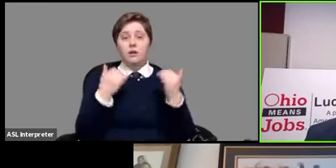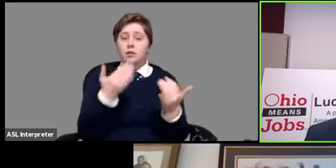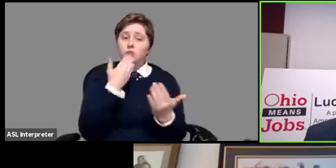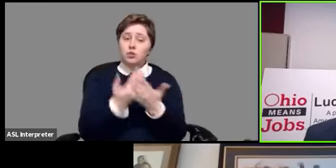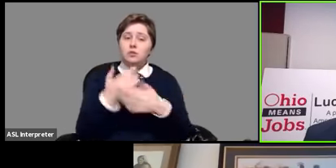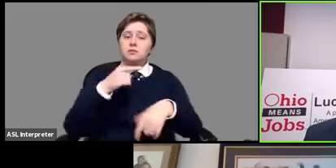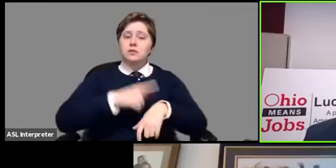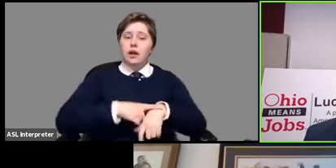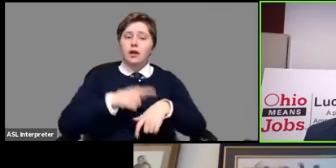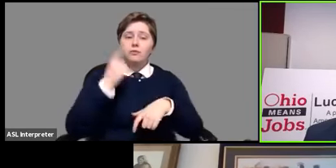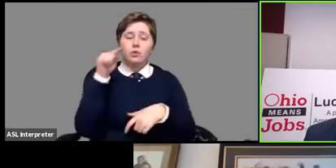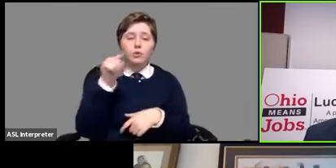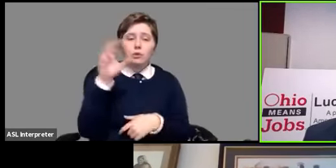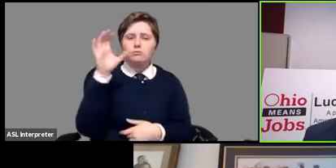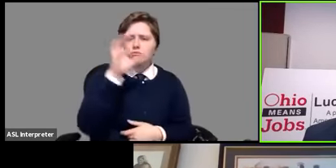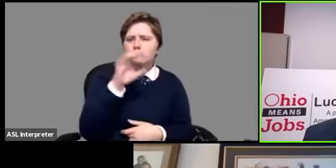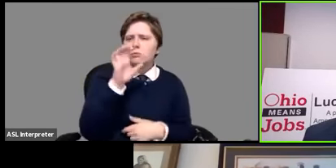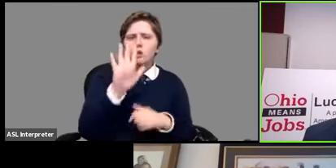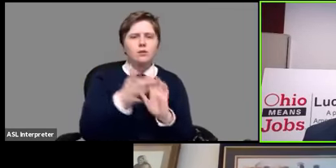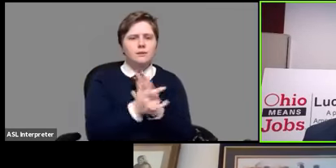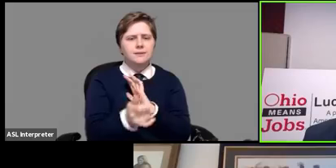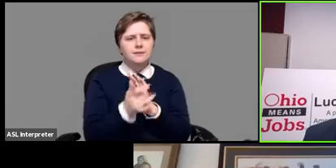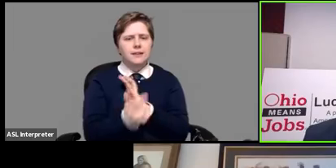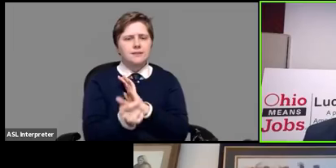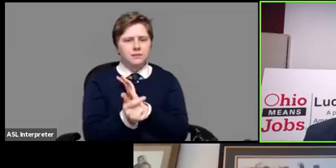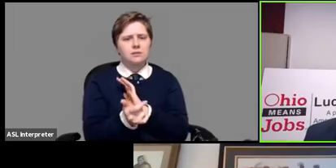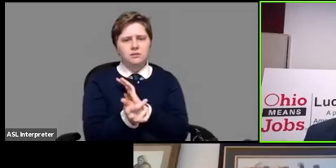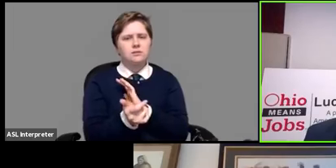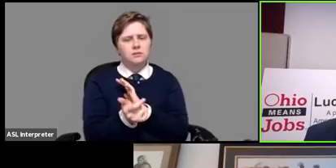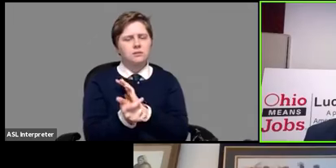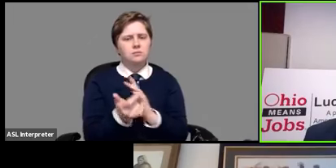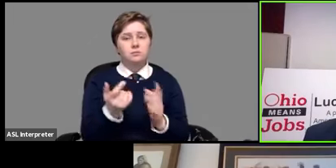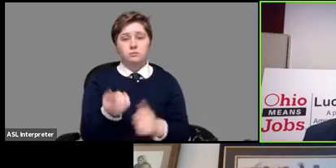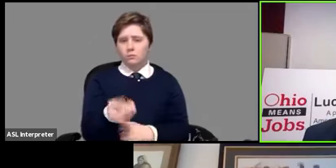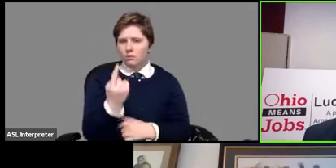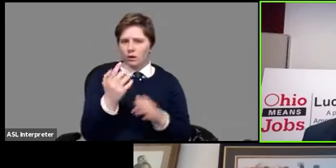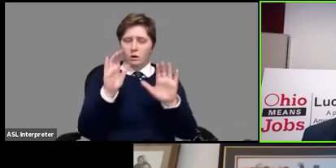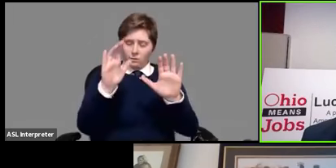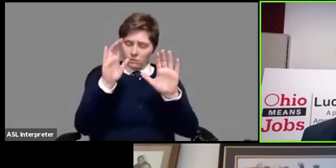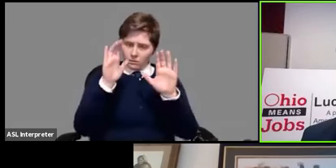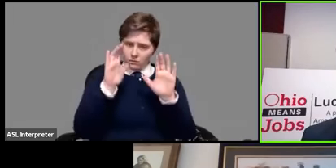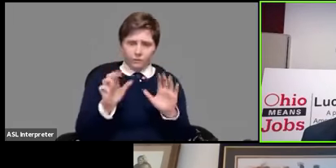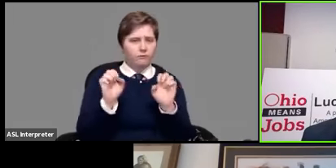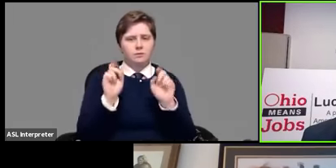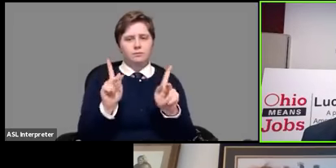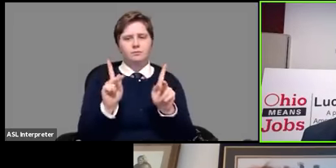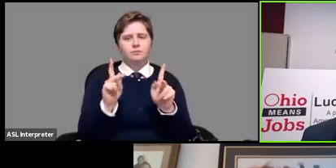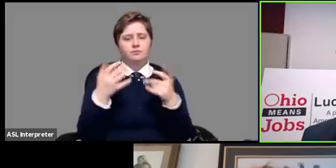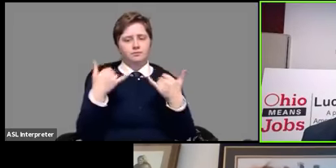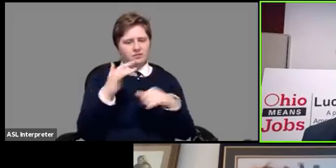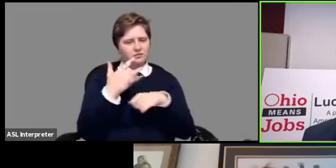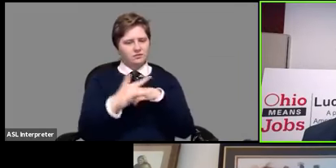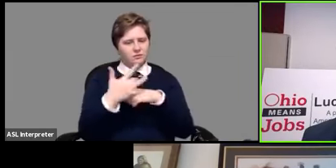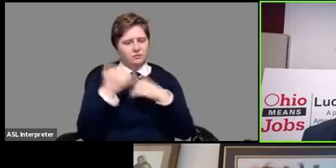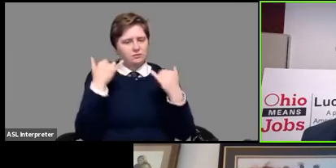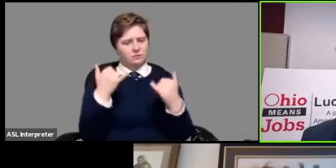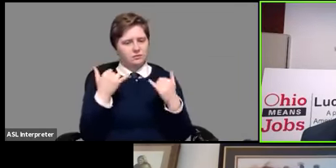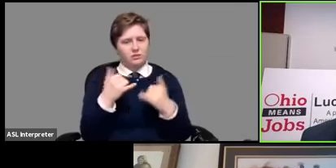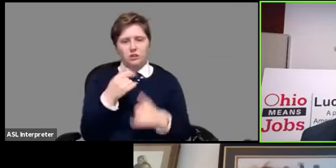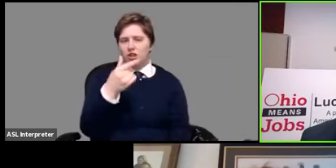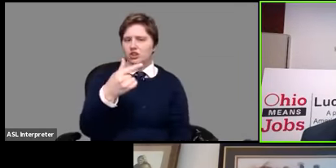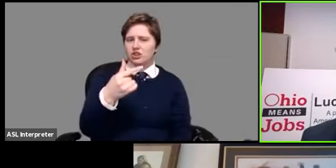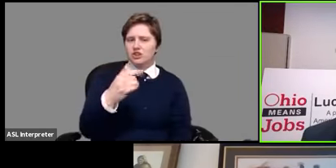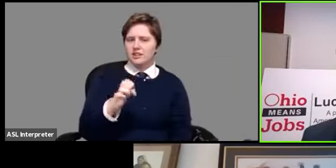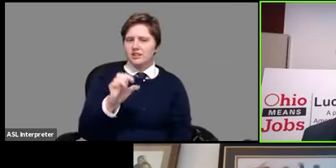of um look at your skill assessments um one incredible opportunity that's still available is ged